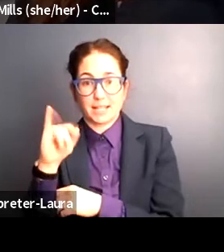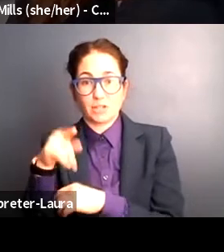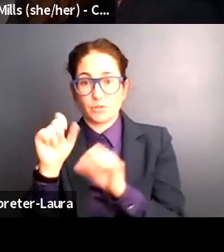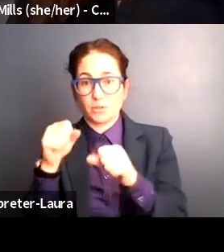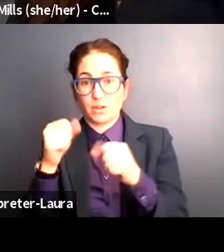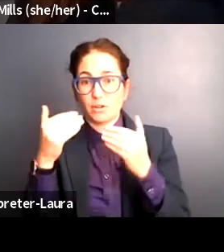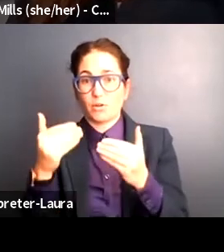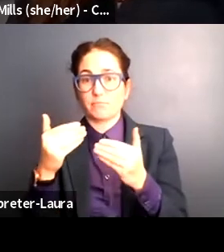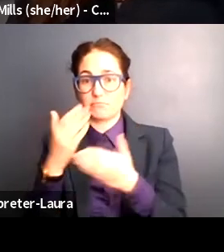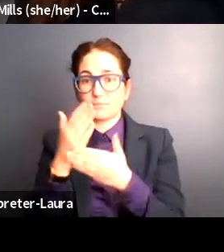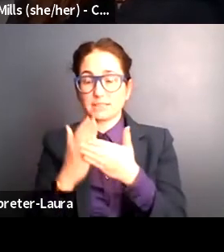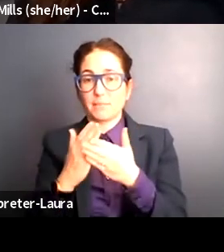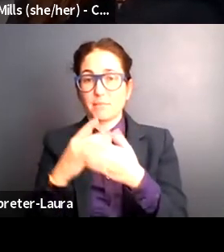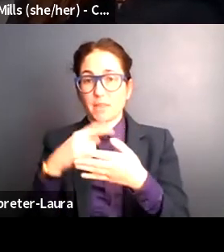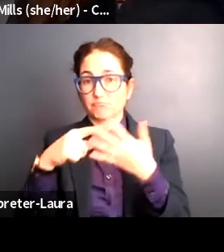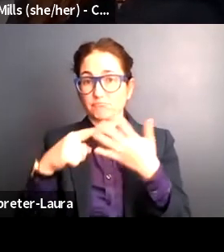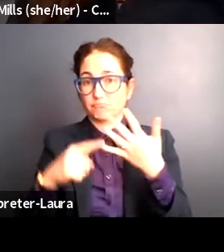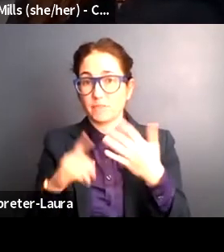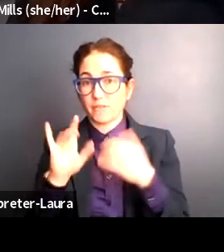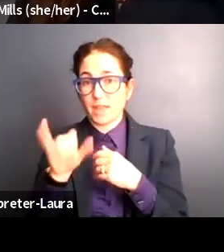journey map piece.